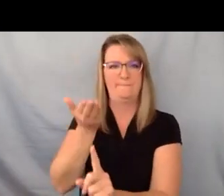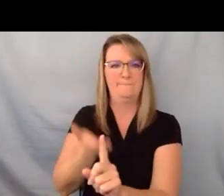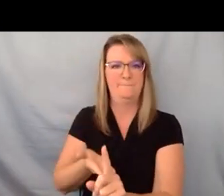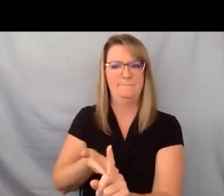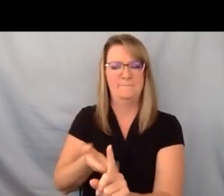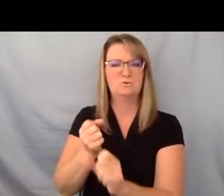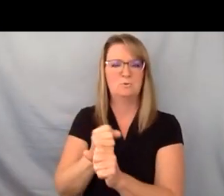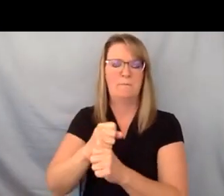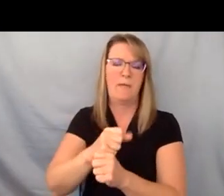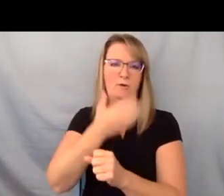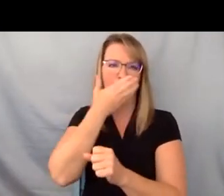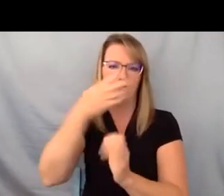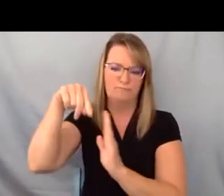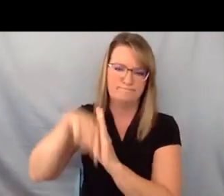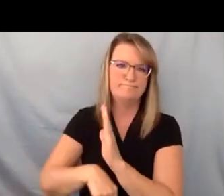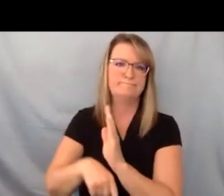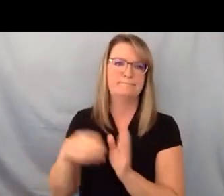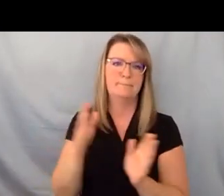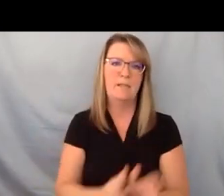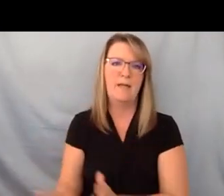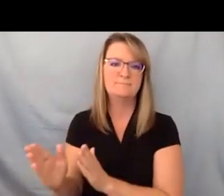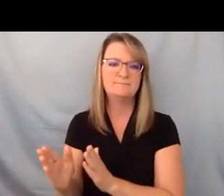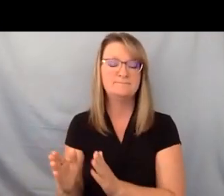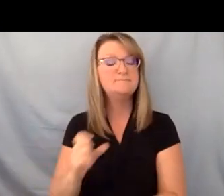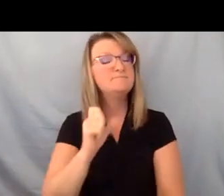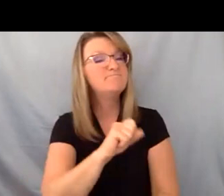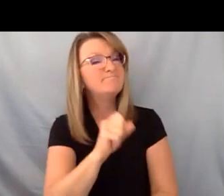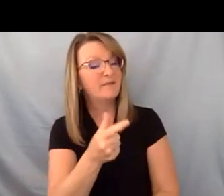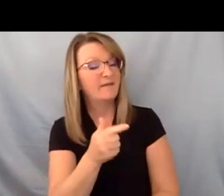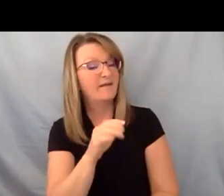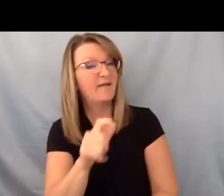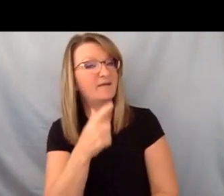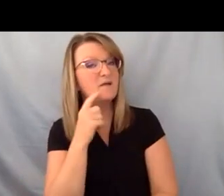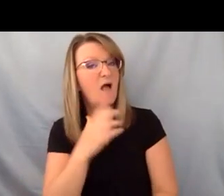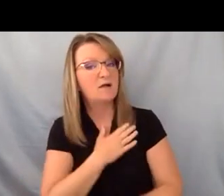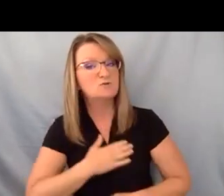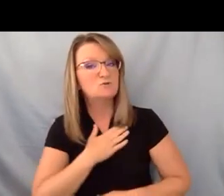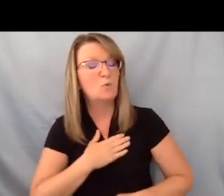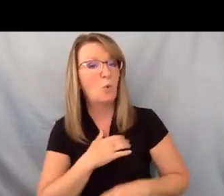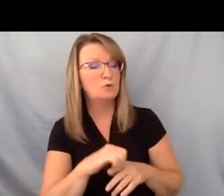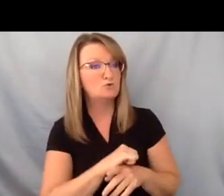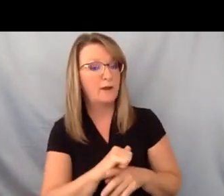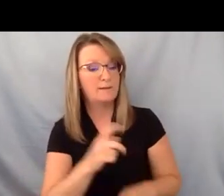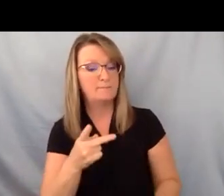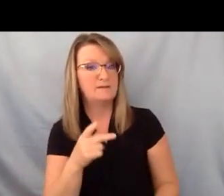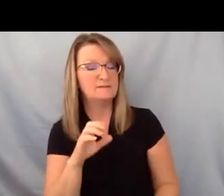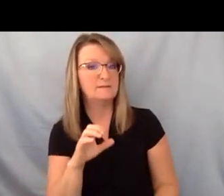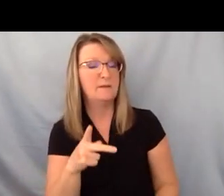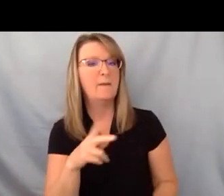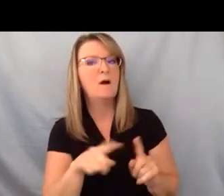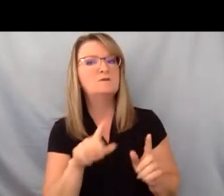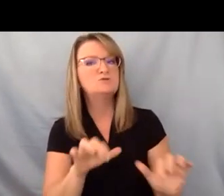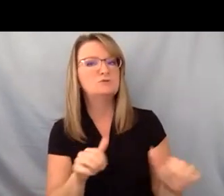plan yeah and i think this leads into gail says i enjoy training and person-centered planning but the challenge is